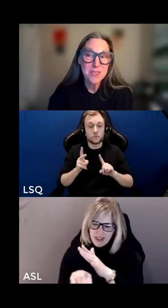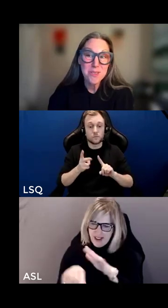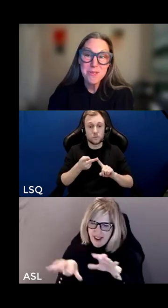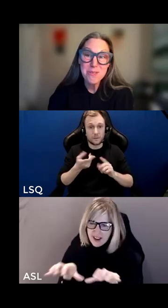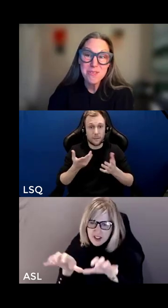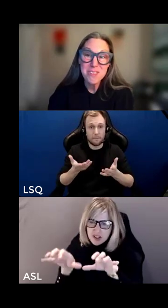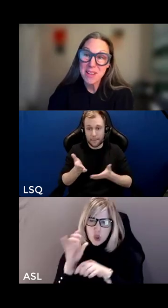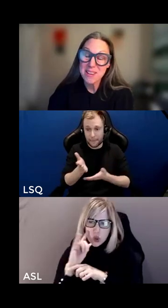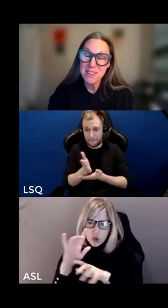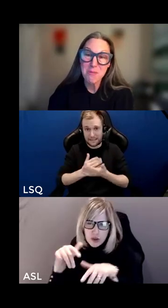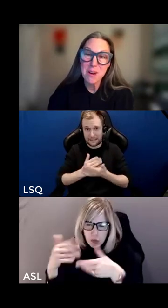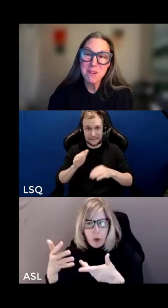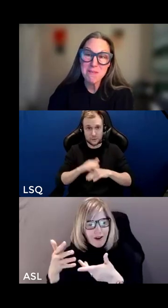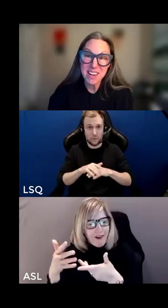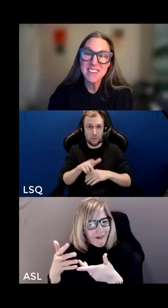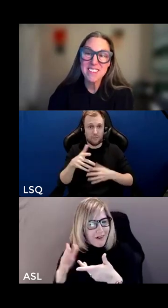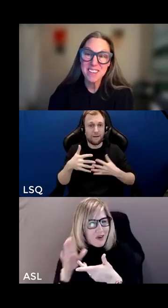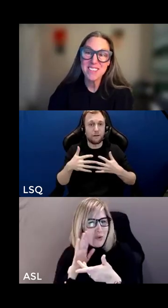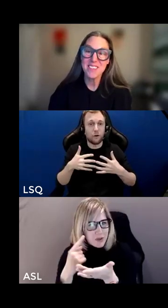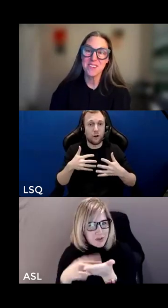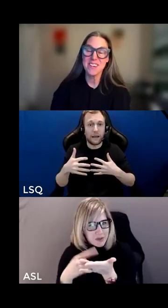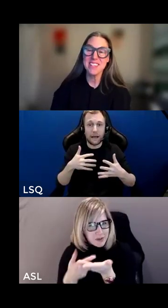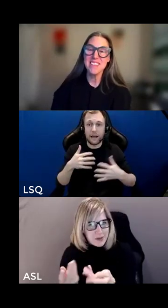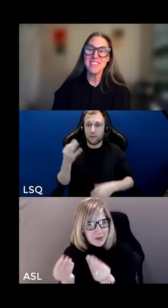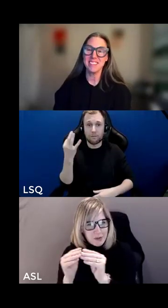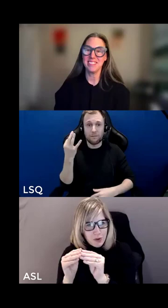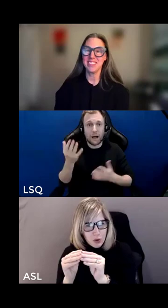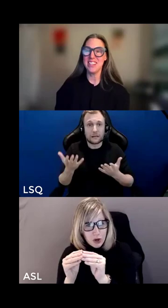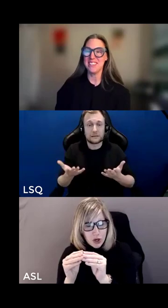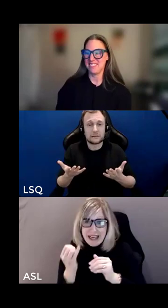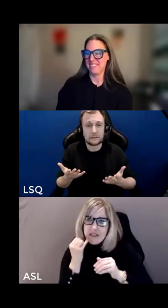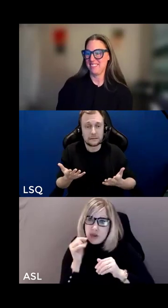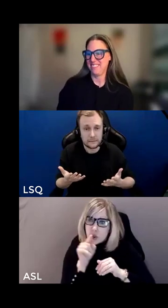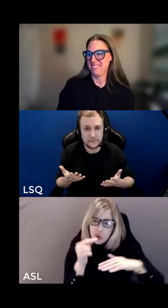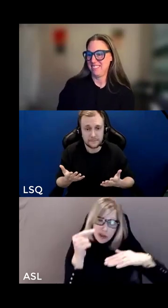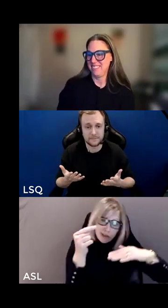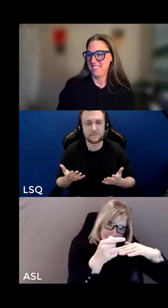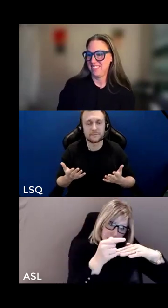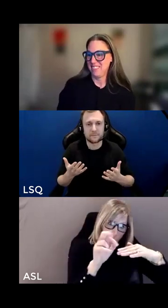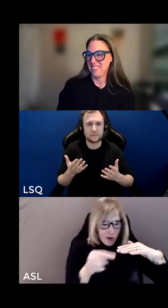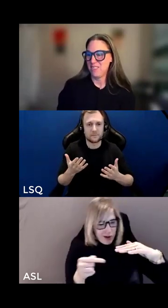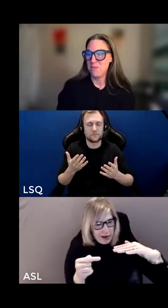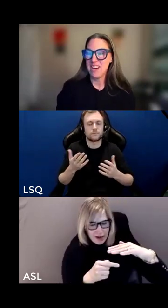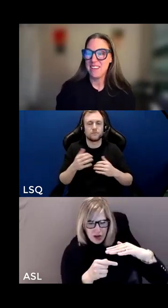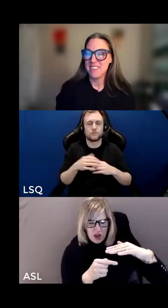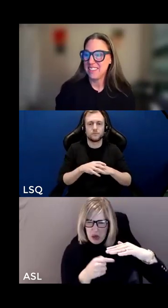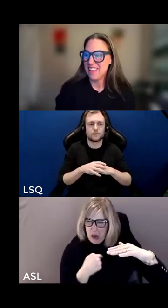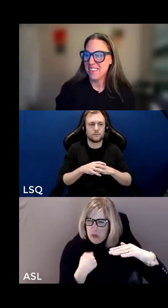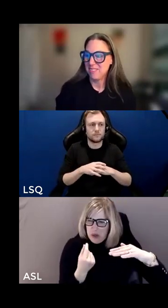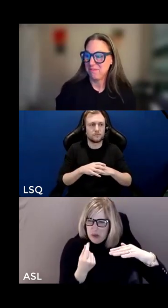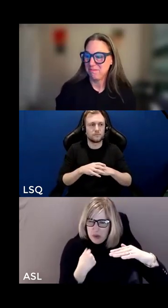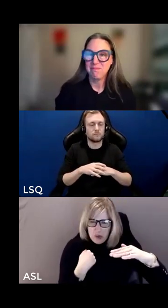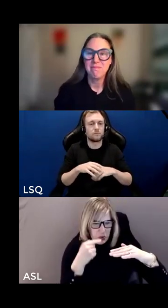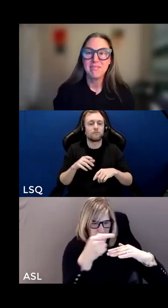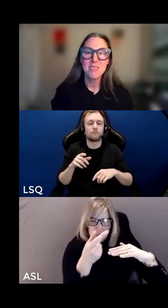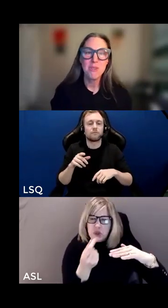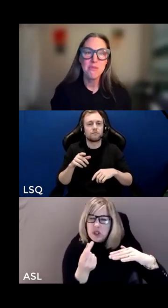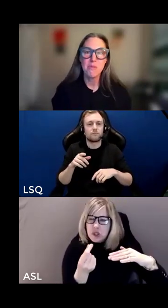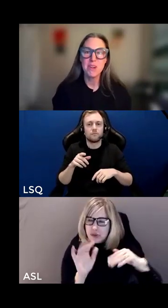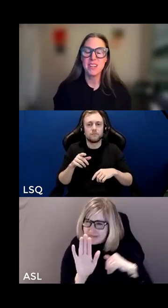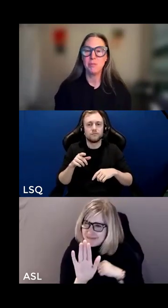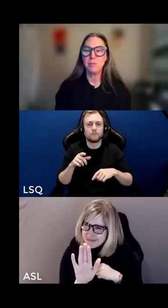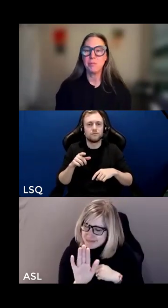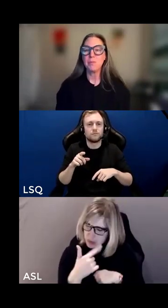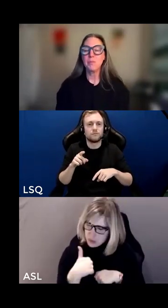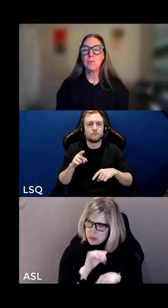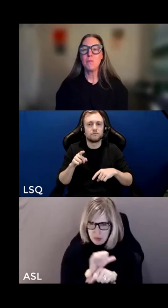work to do depending on where we find ourselves on the coins good we are together let's